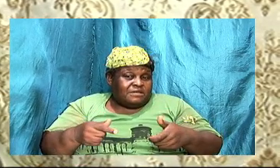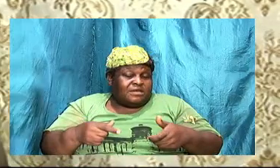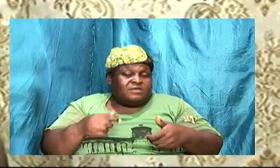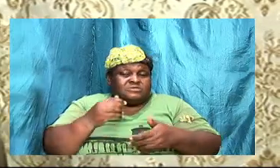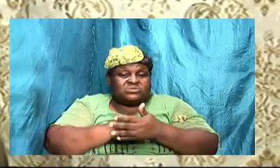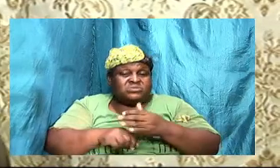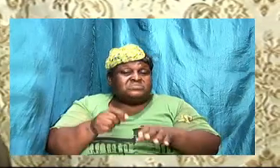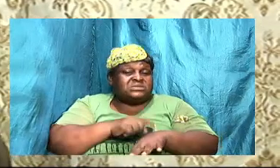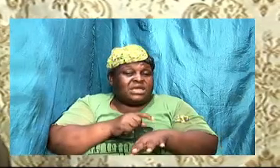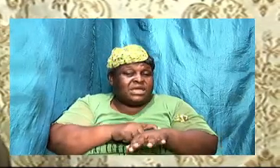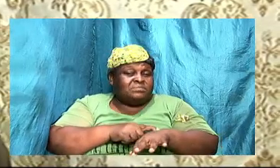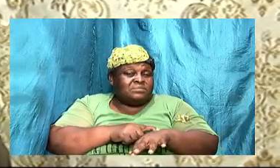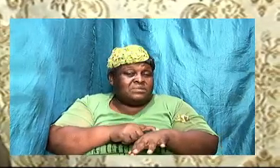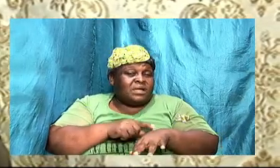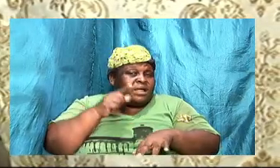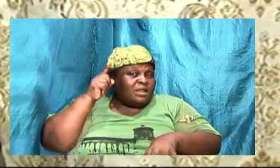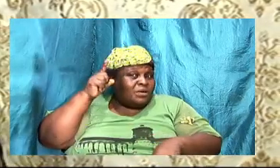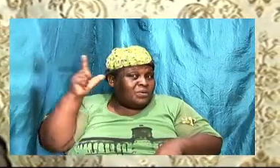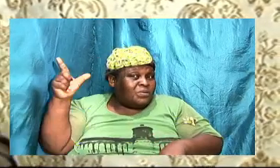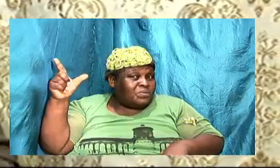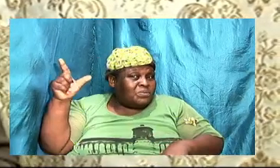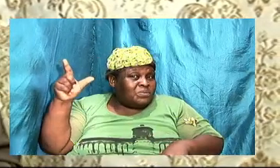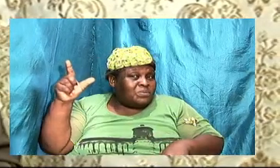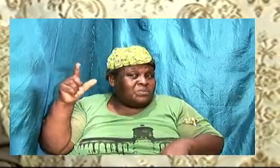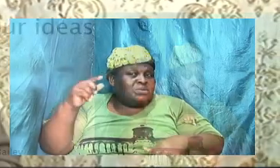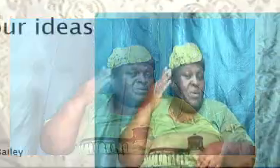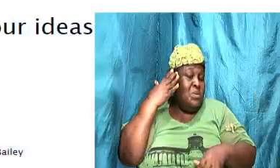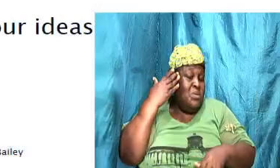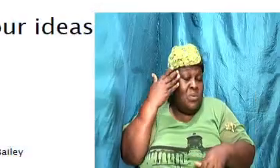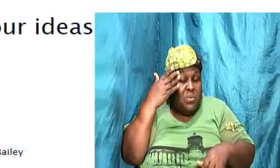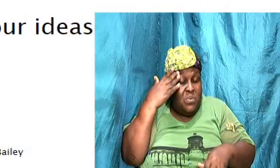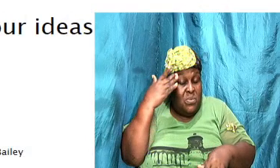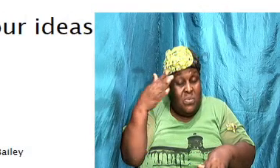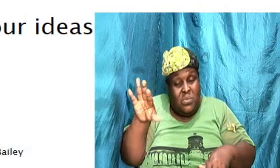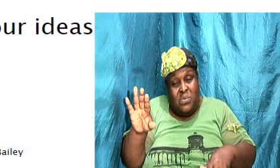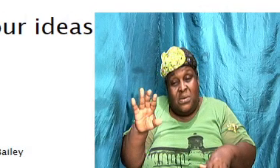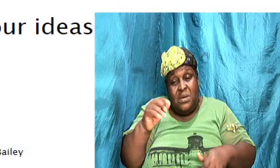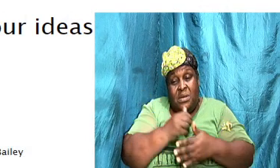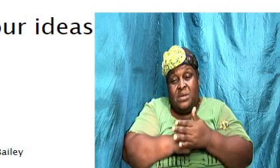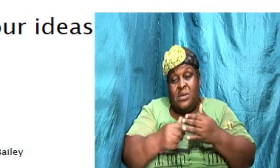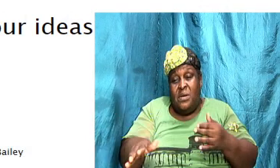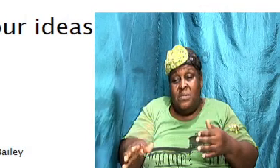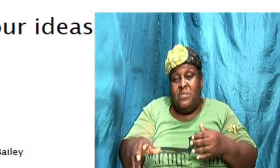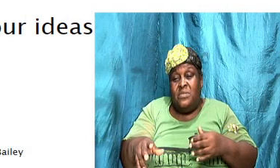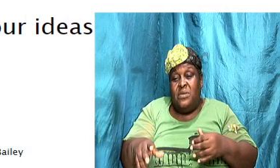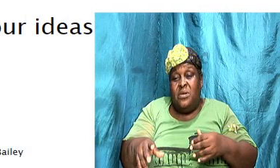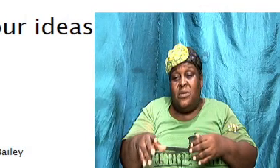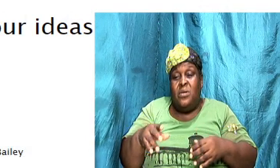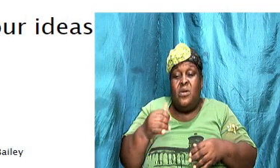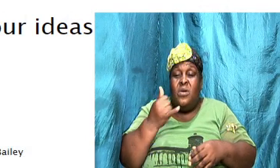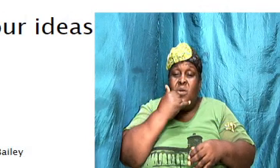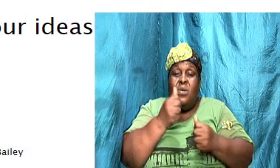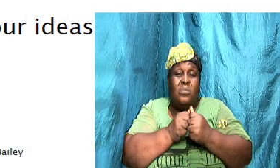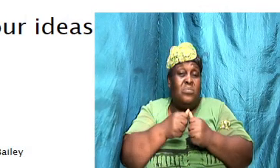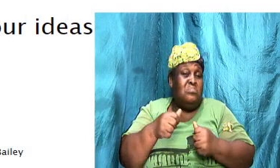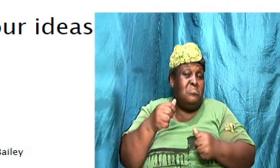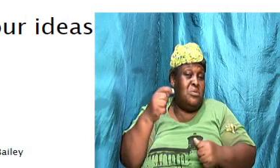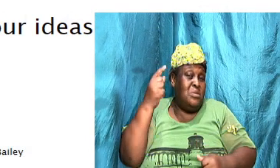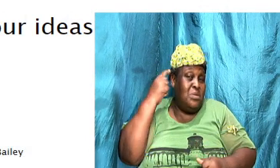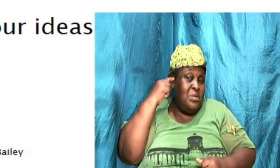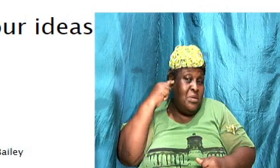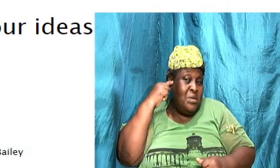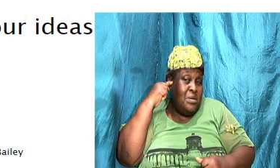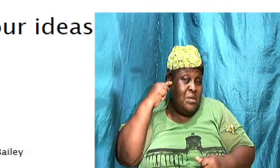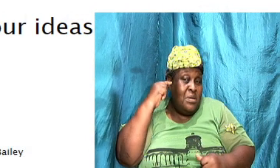loud because I don't know if something is wrong with the hearing. But it's important for us to have a nice little tone